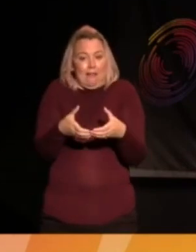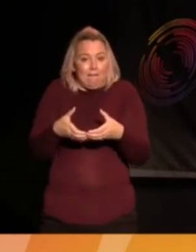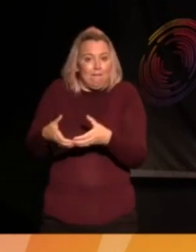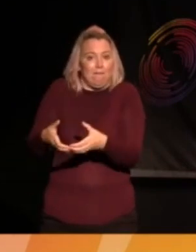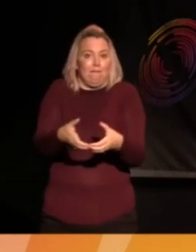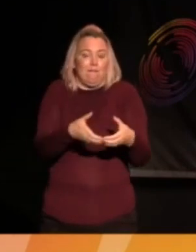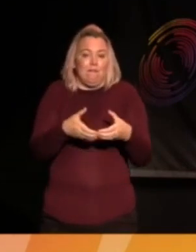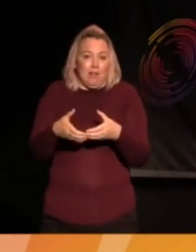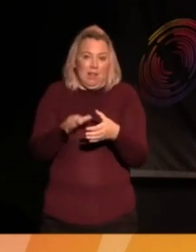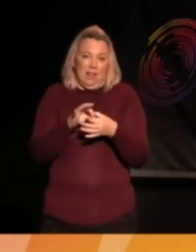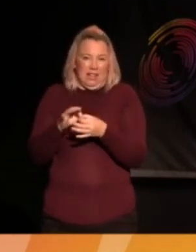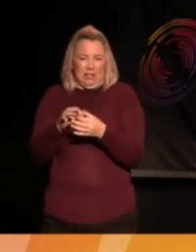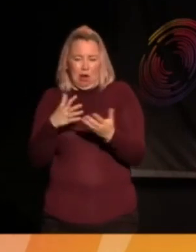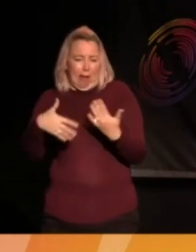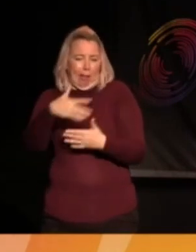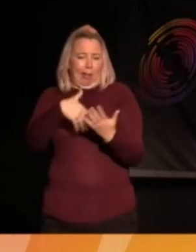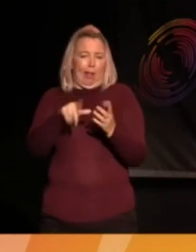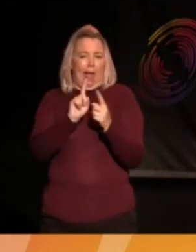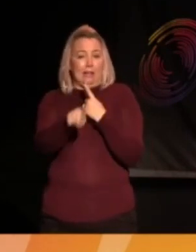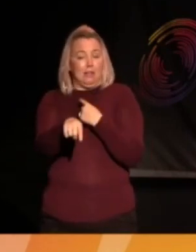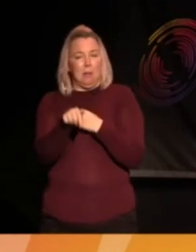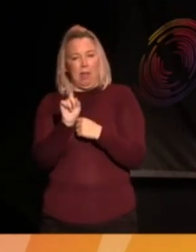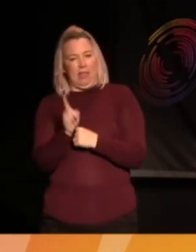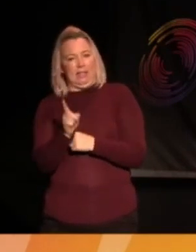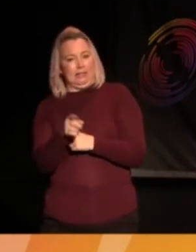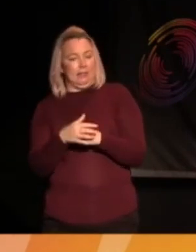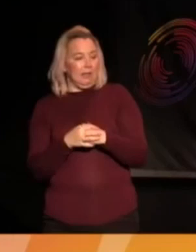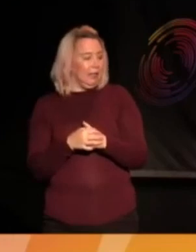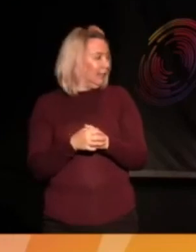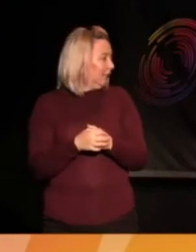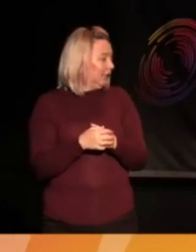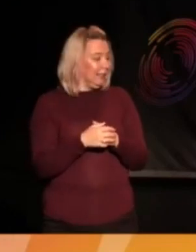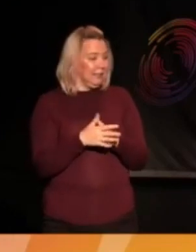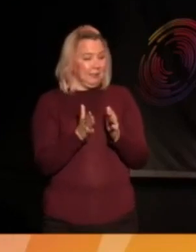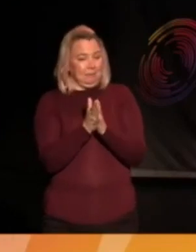juxtaposition of answers, but, yeah. What about you, Emma?